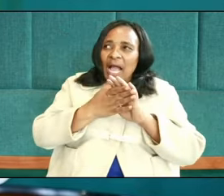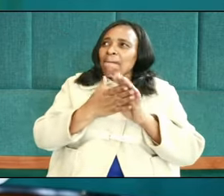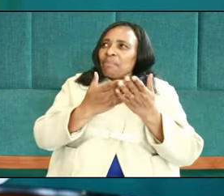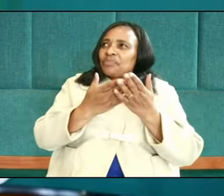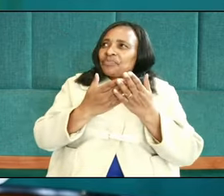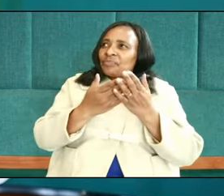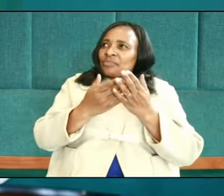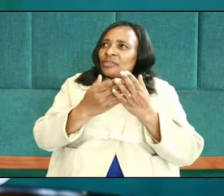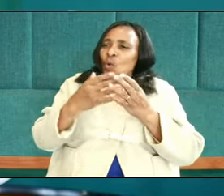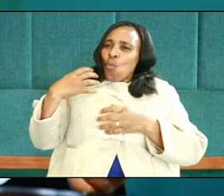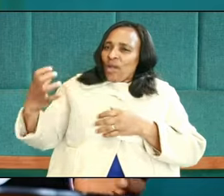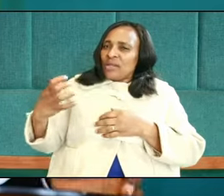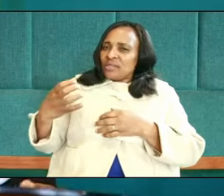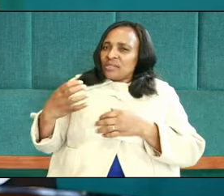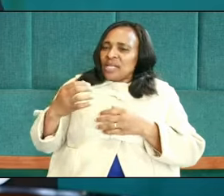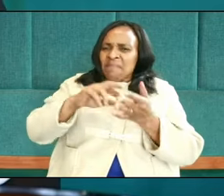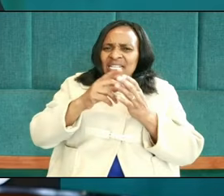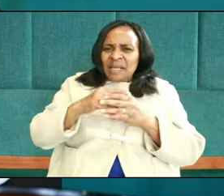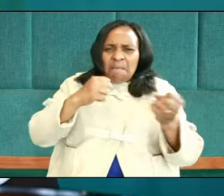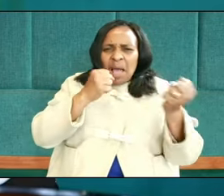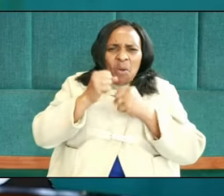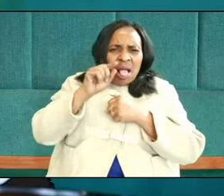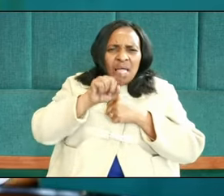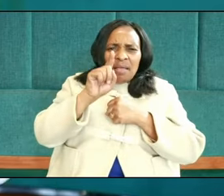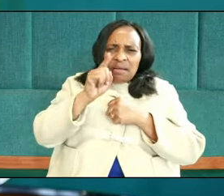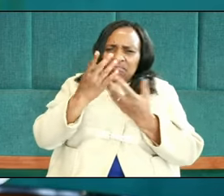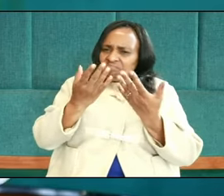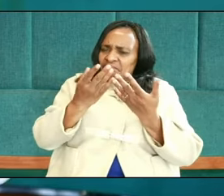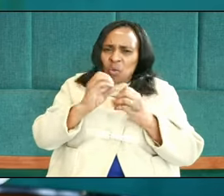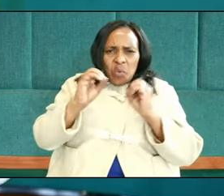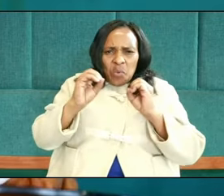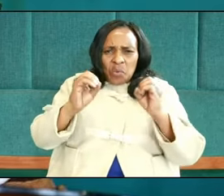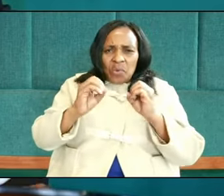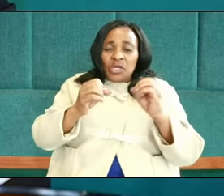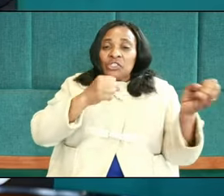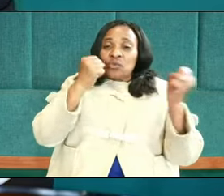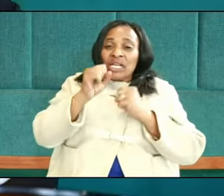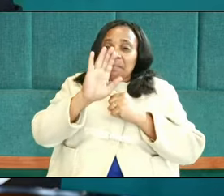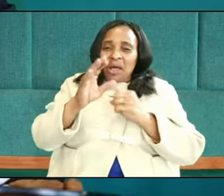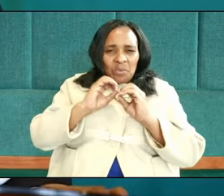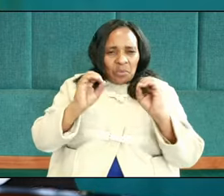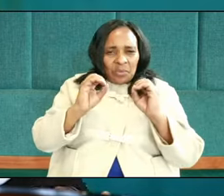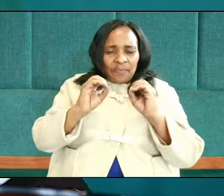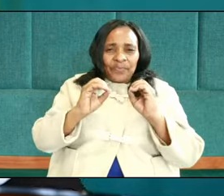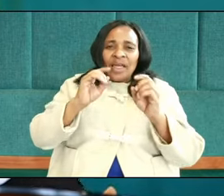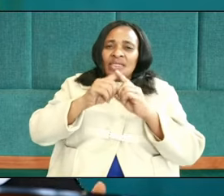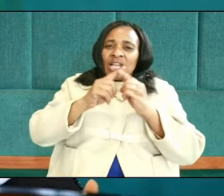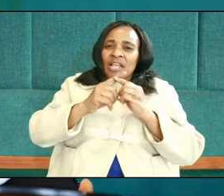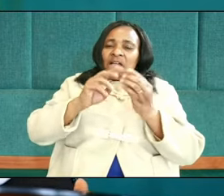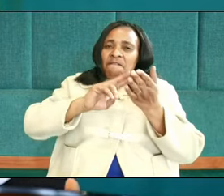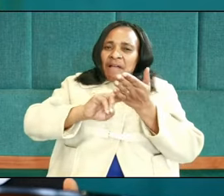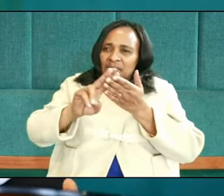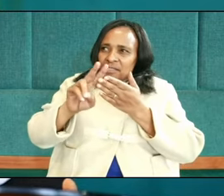saying it is not through your power that you became worthy. It is not through your strength that you got this wealth. Then in 1 Samuel chapter